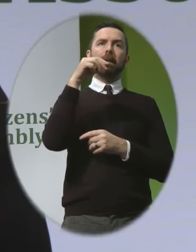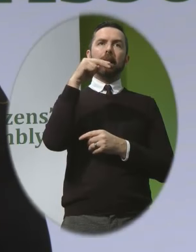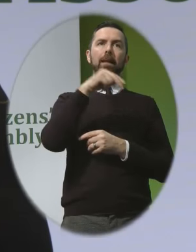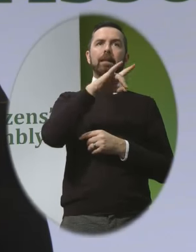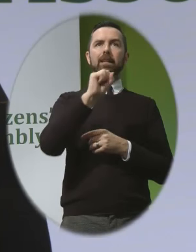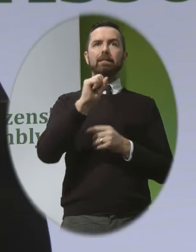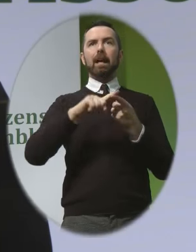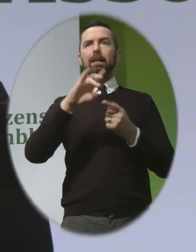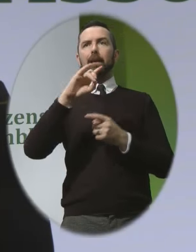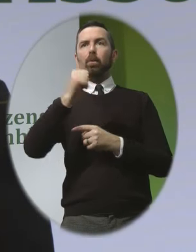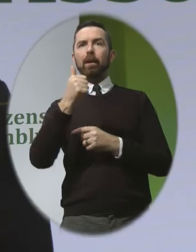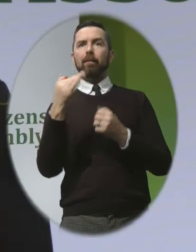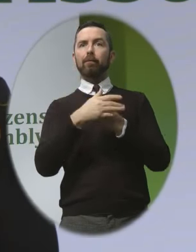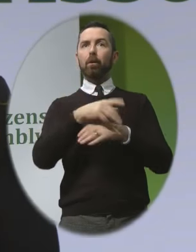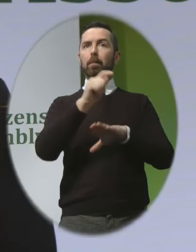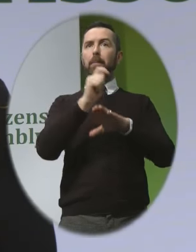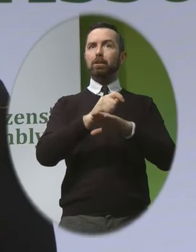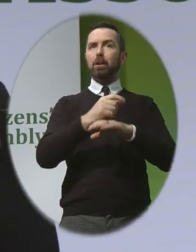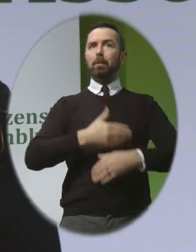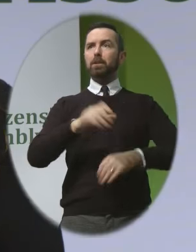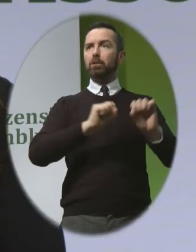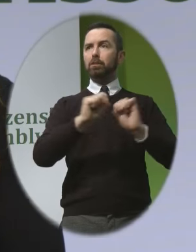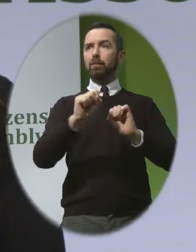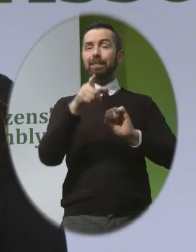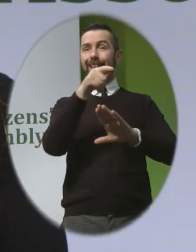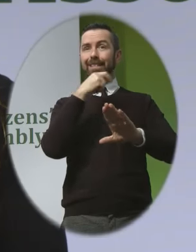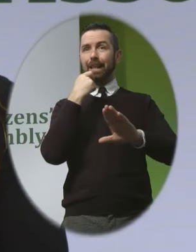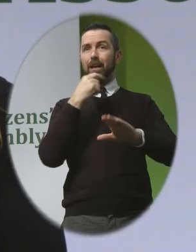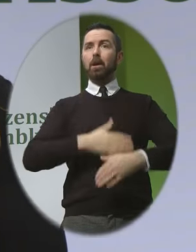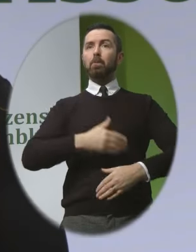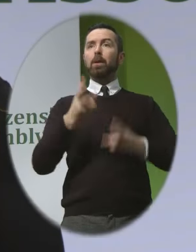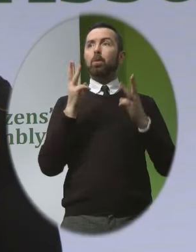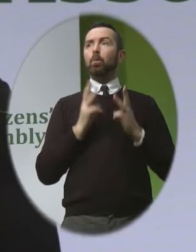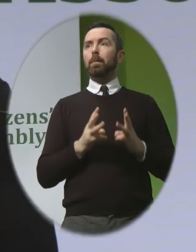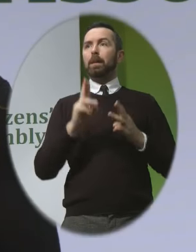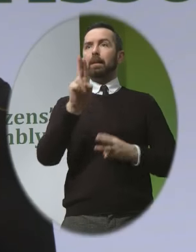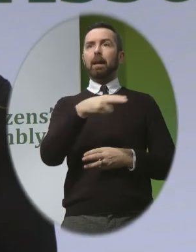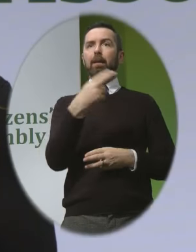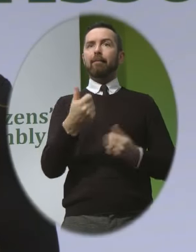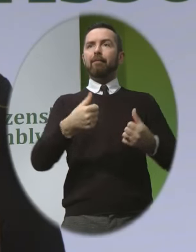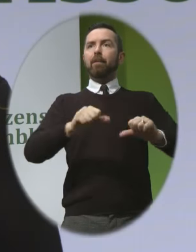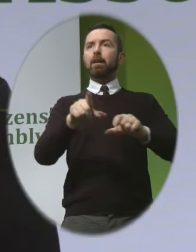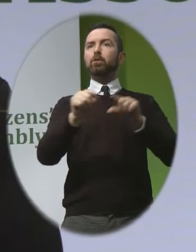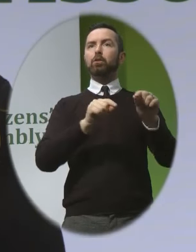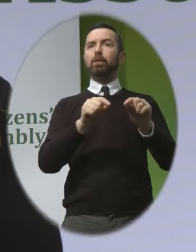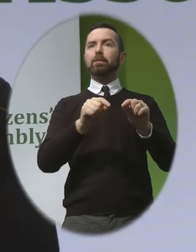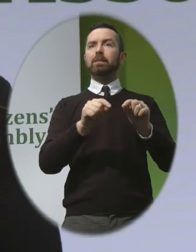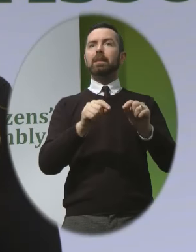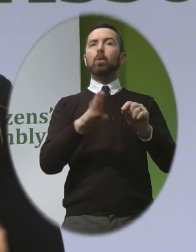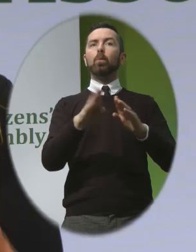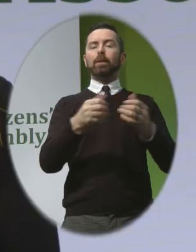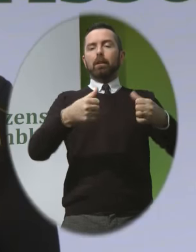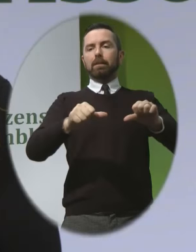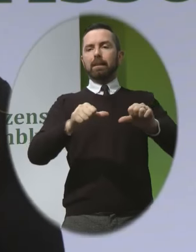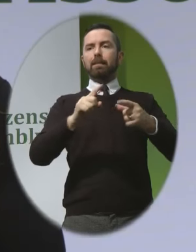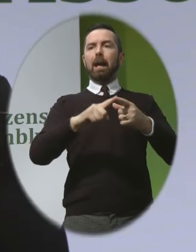for safer better maternity services specifically note that pregnant women cannot legally have the final choice in consent and refusal